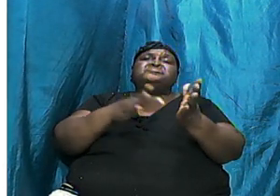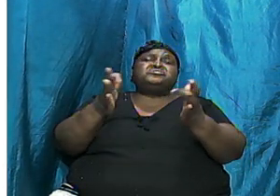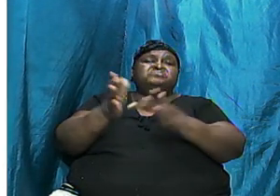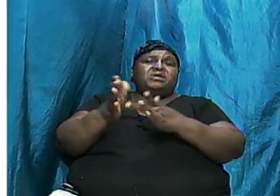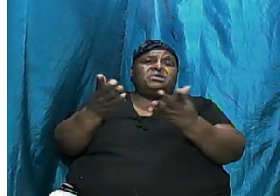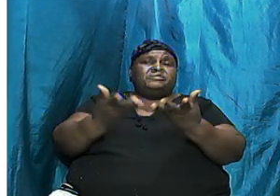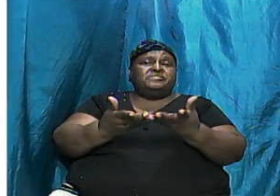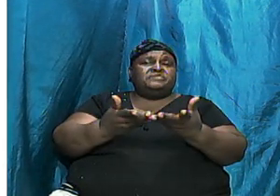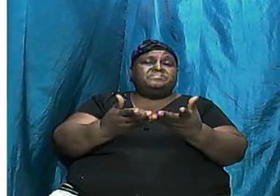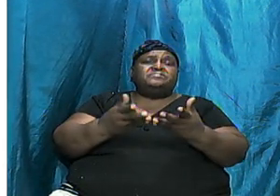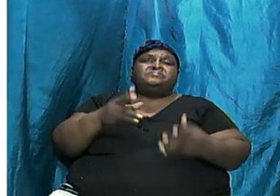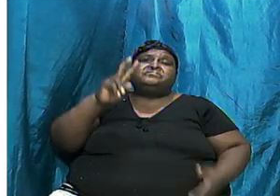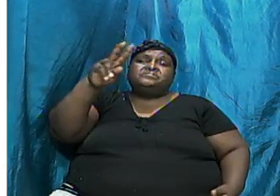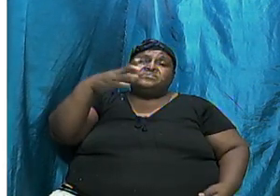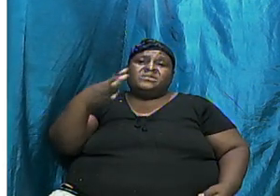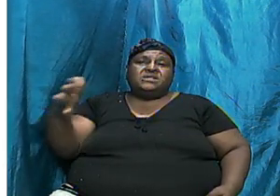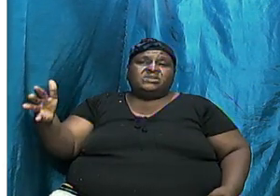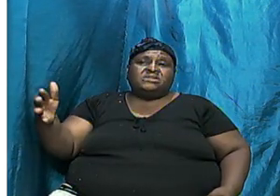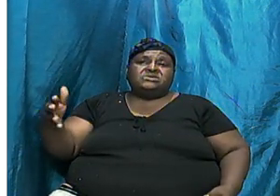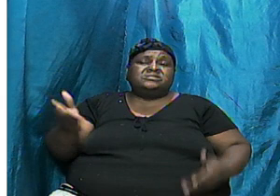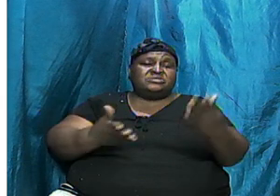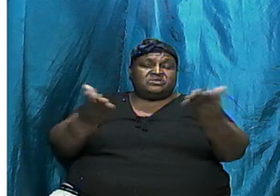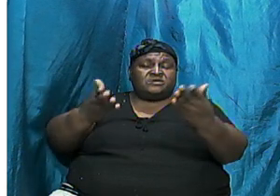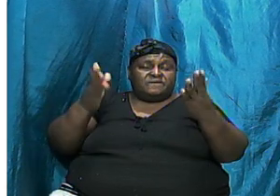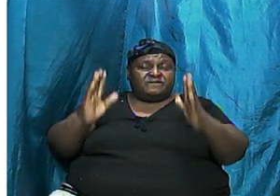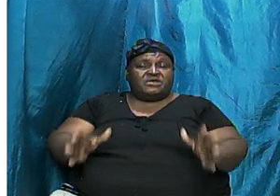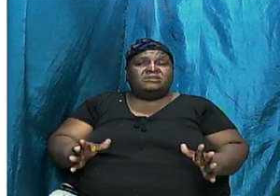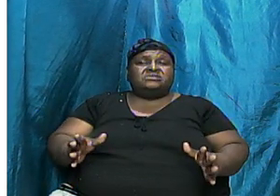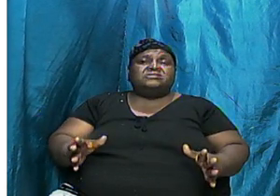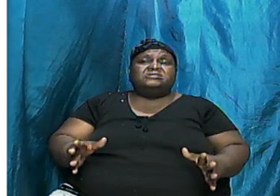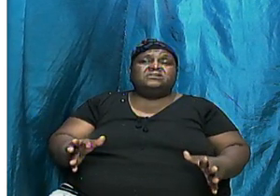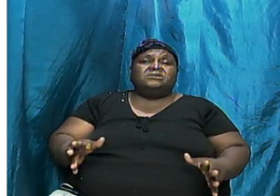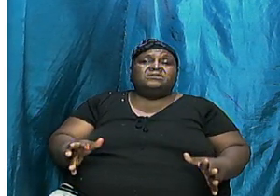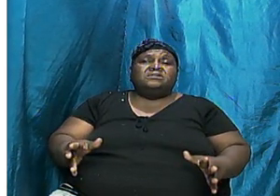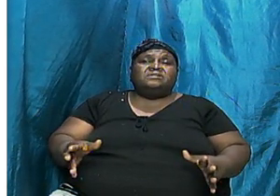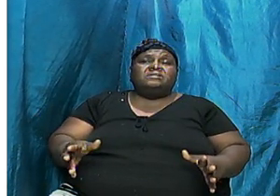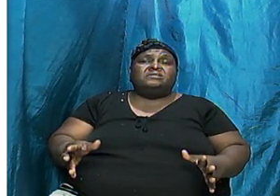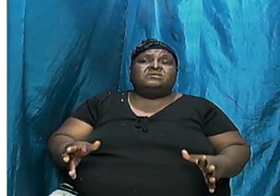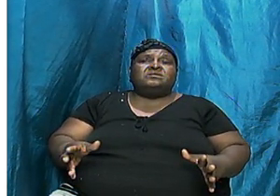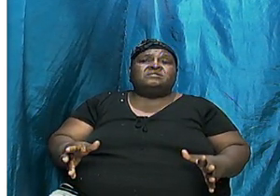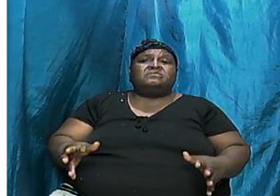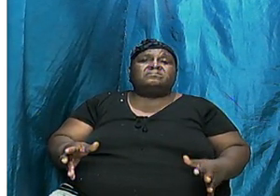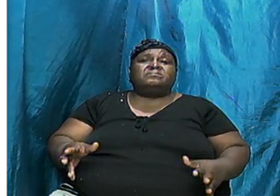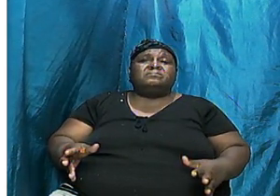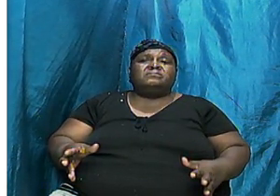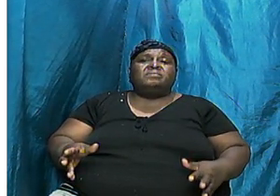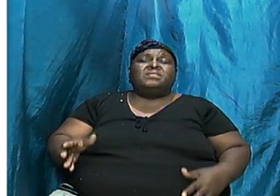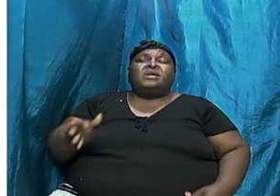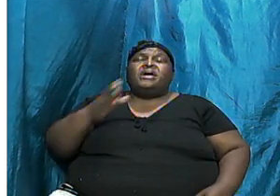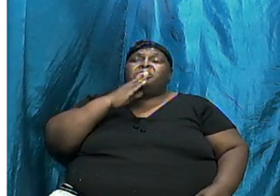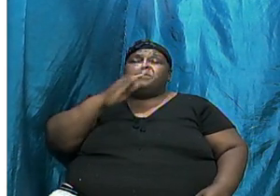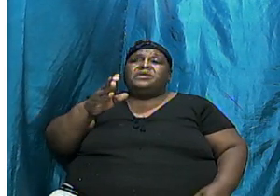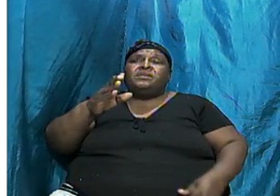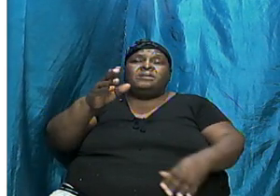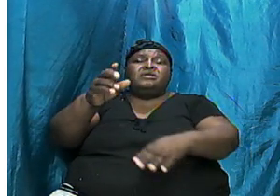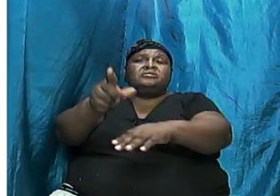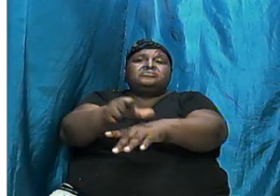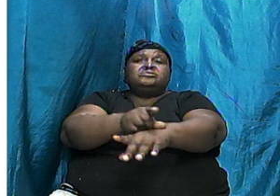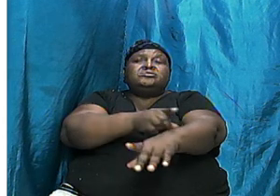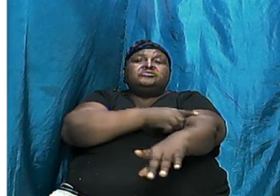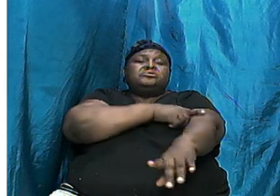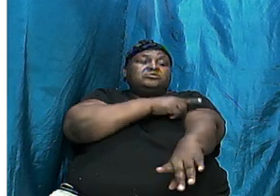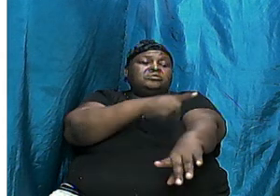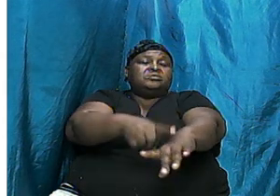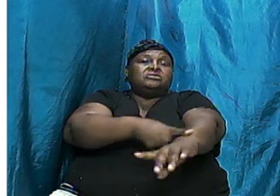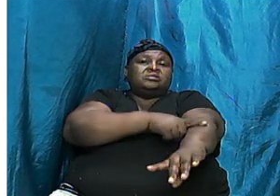And so two things here They are going to be servants And yes, they are going to be dark-skinned But